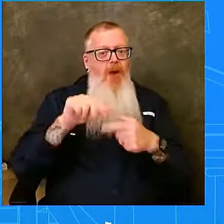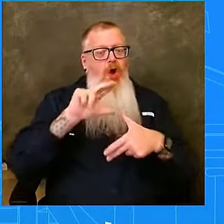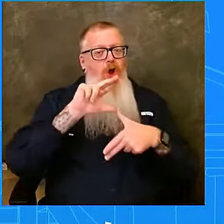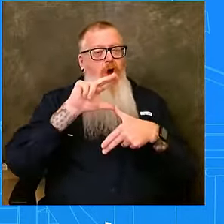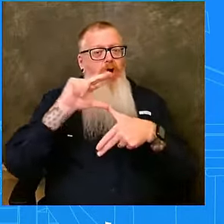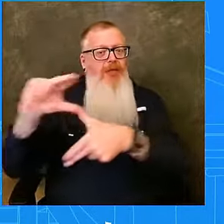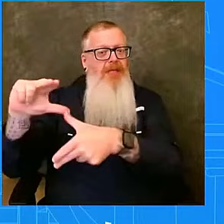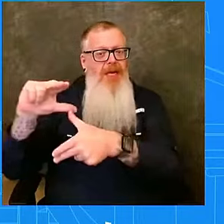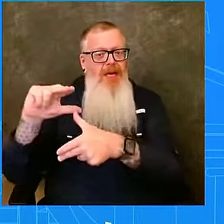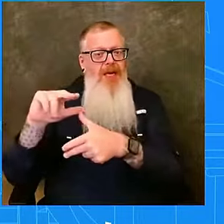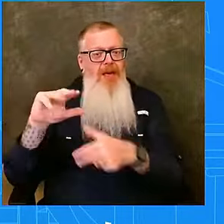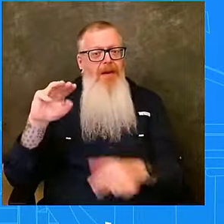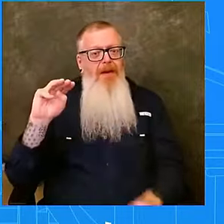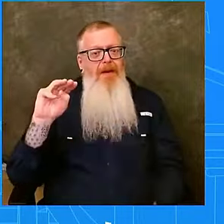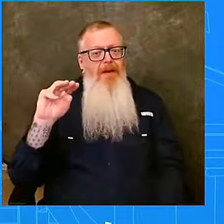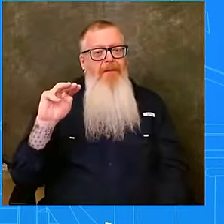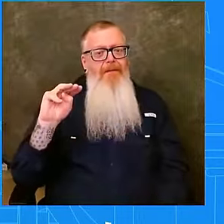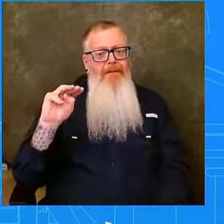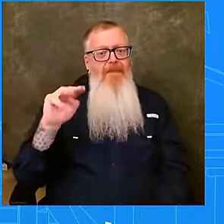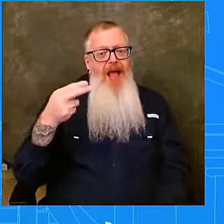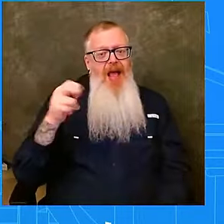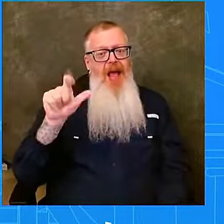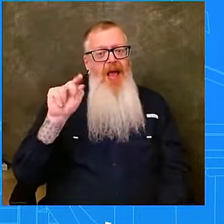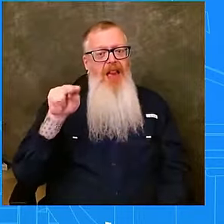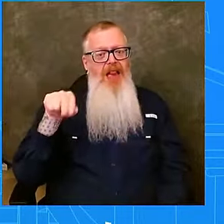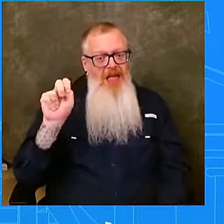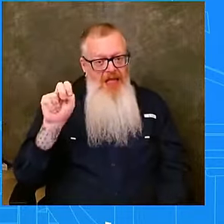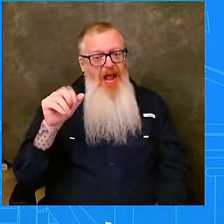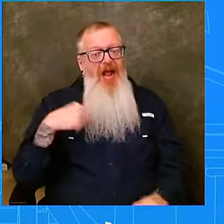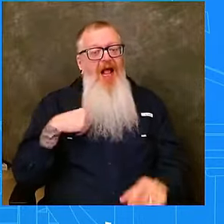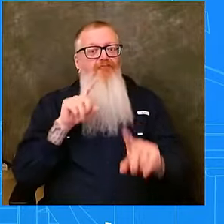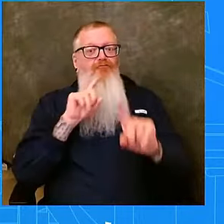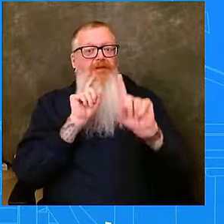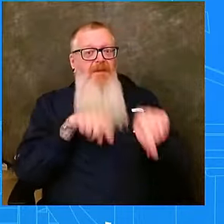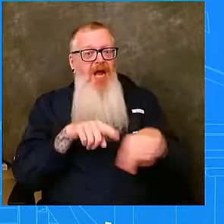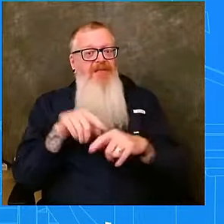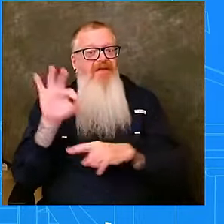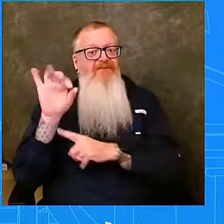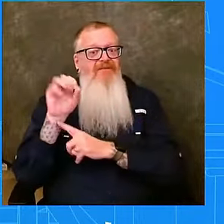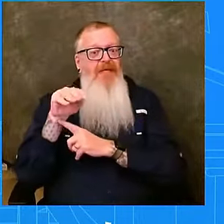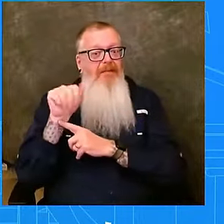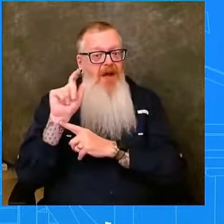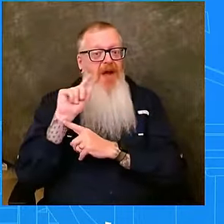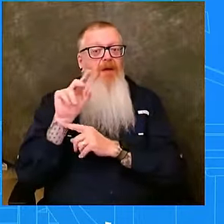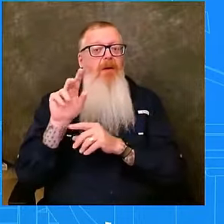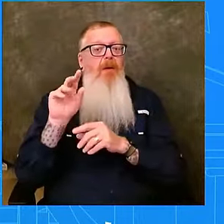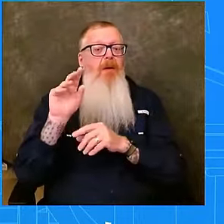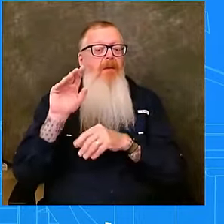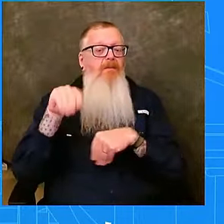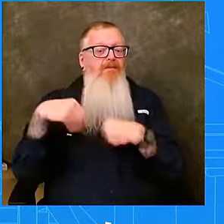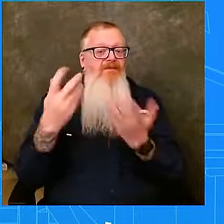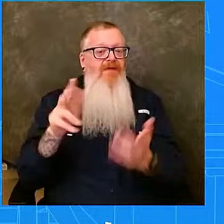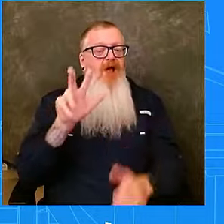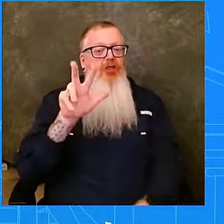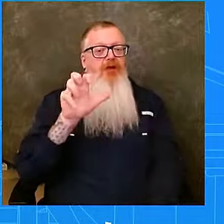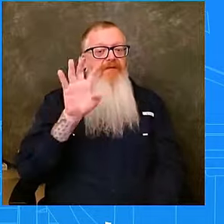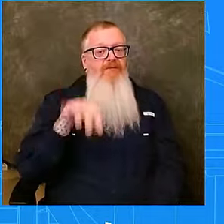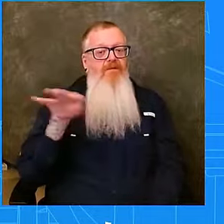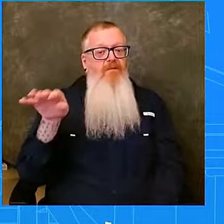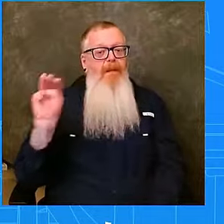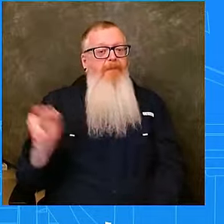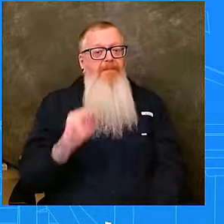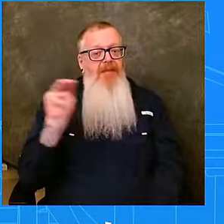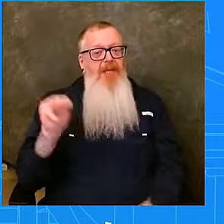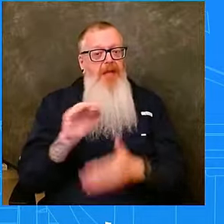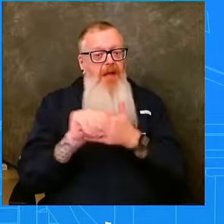$344 million in direct assistance to survivors, along with an additional $180 million to